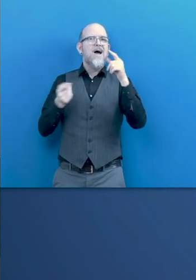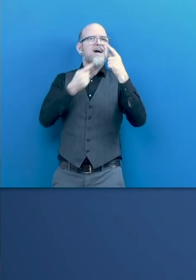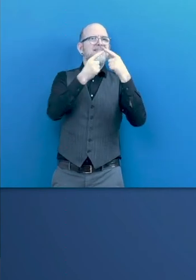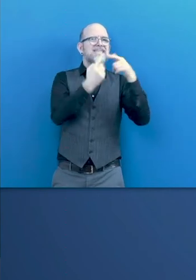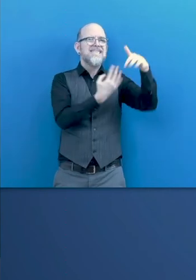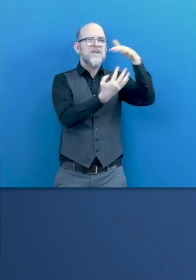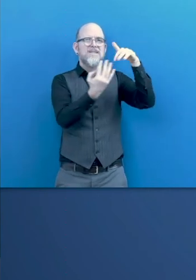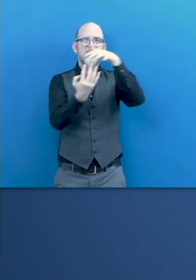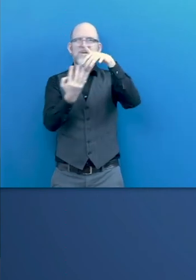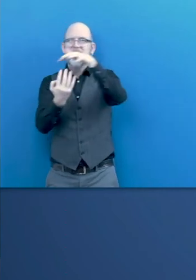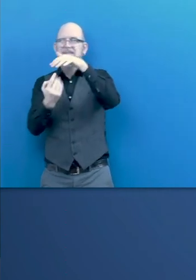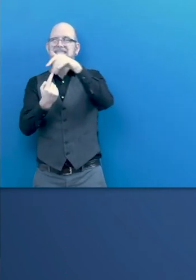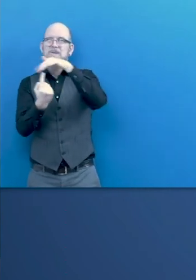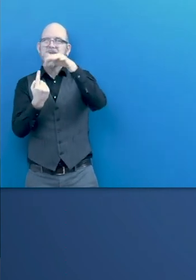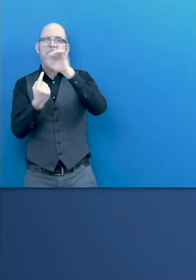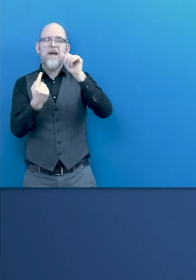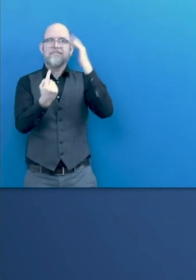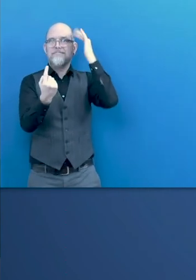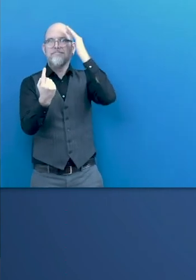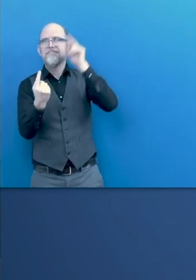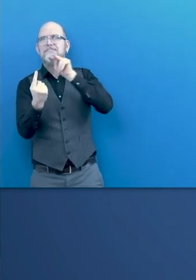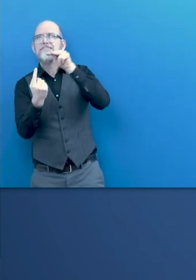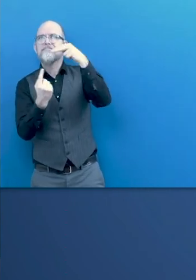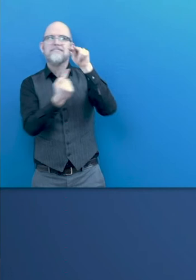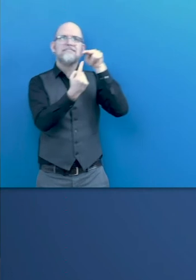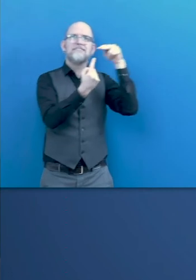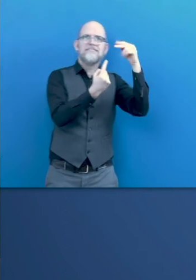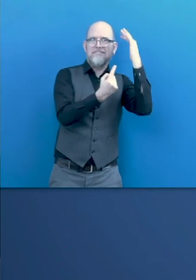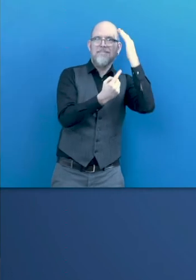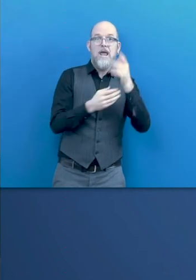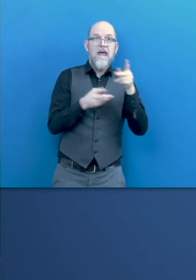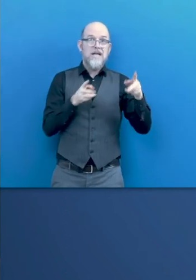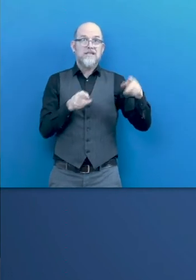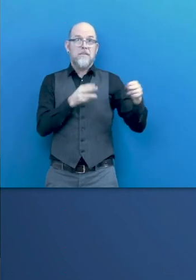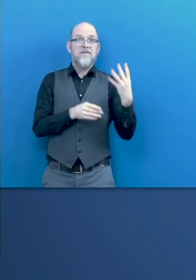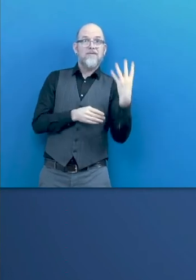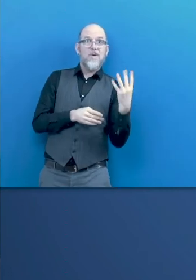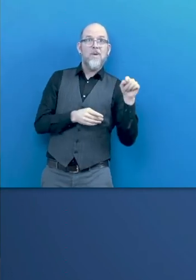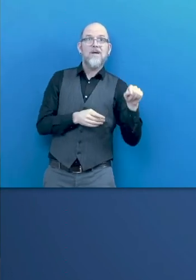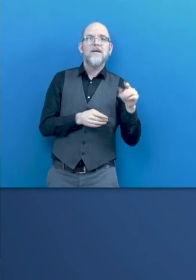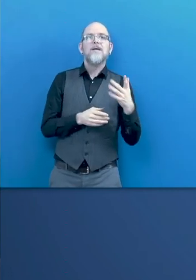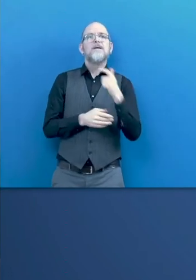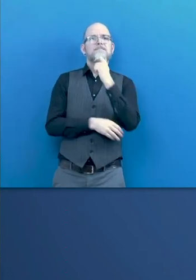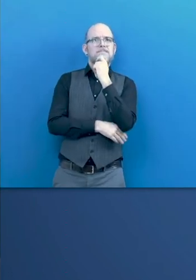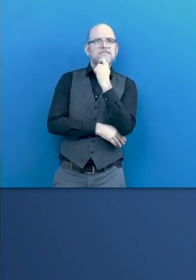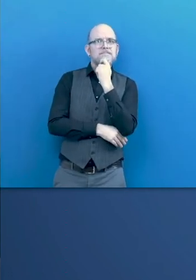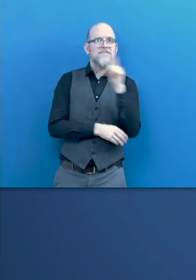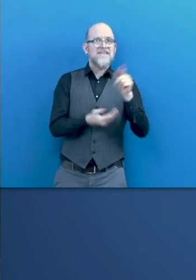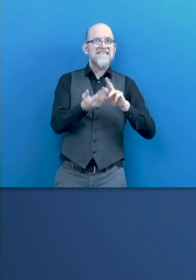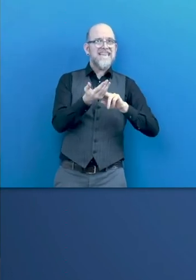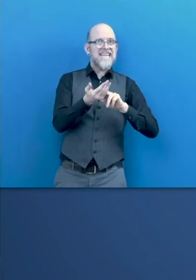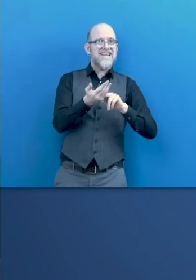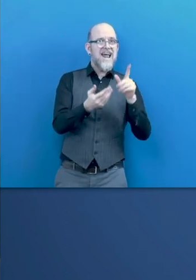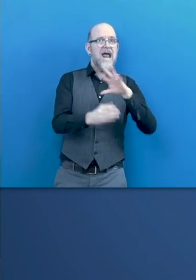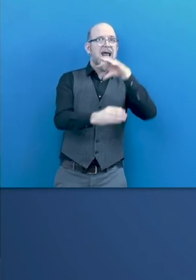4, the publication focuses on the main levers for the digital inclusion of people with disabilities at work, and how to